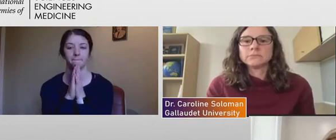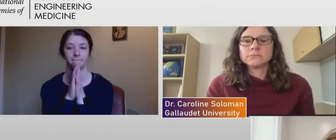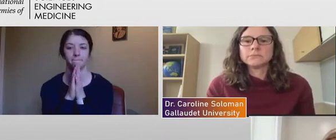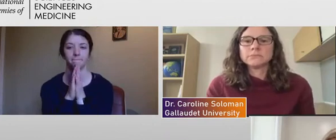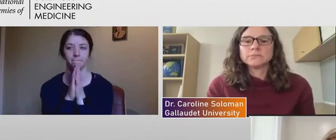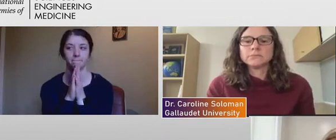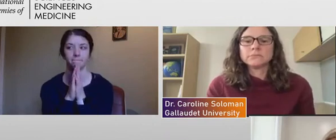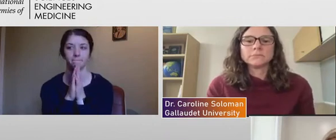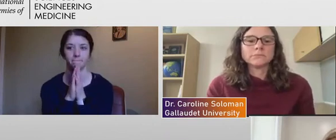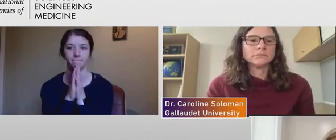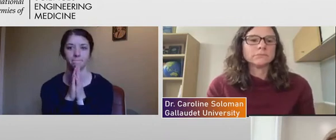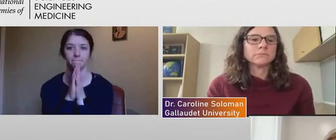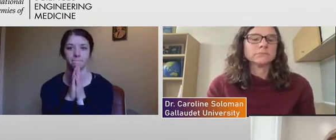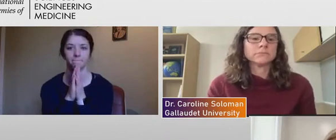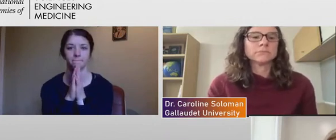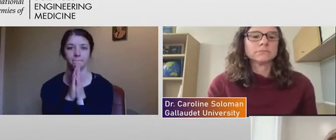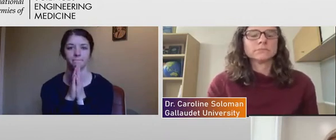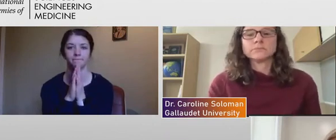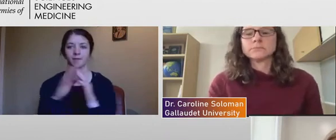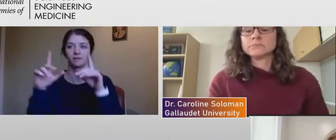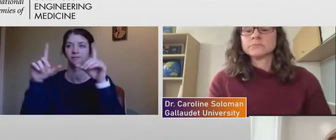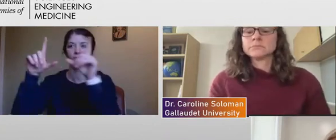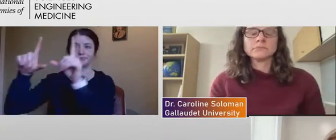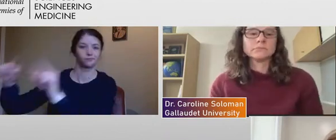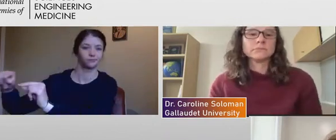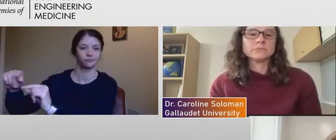there's, let me get rid of the hand here. Um,